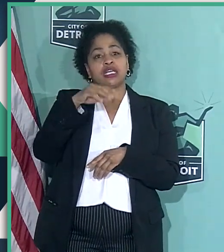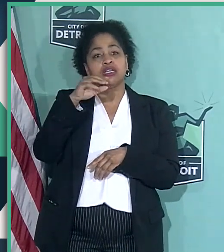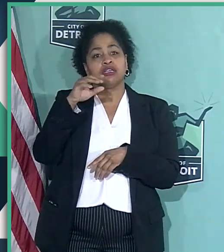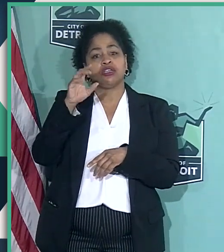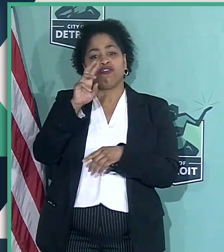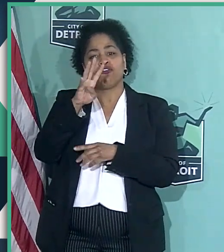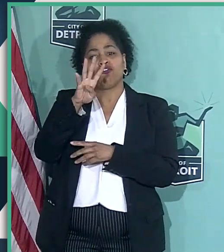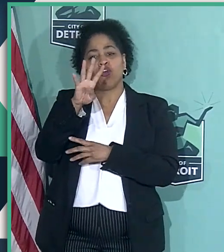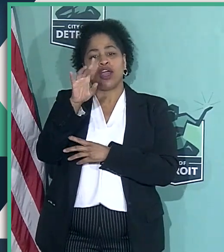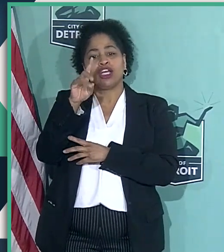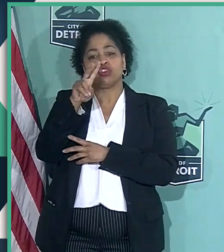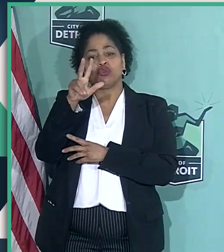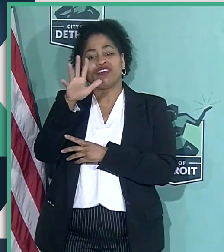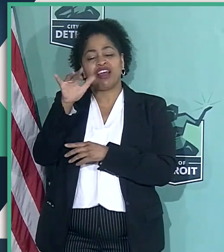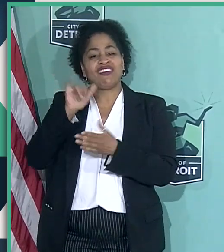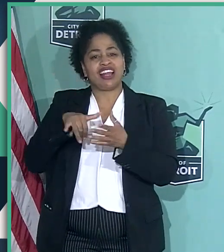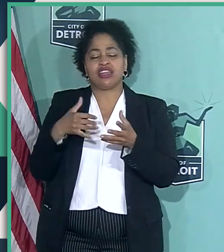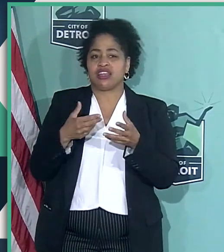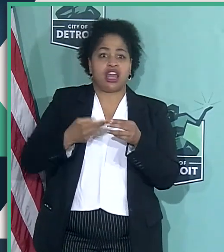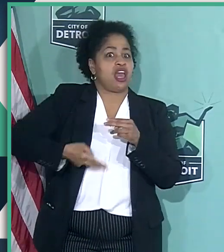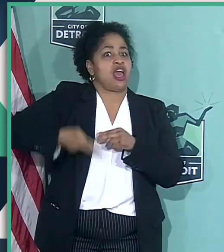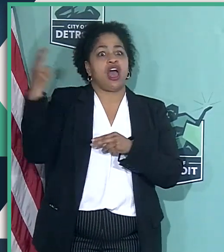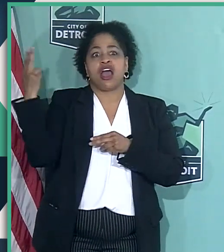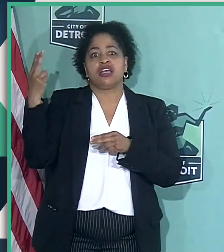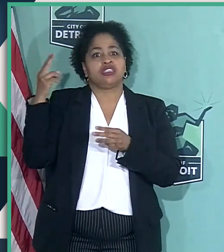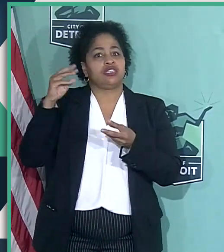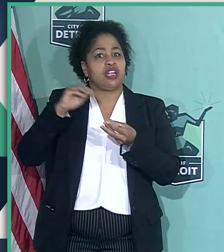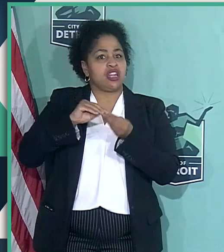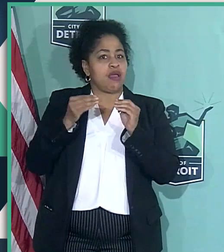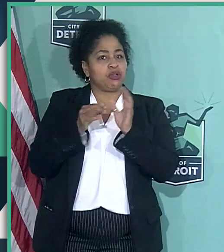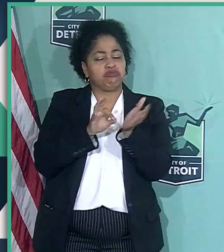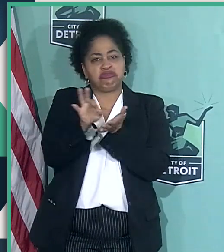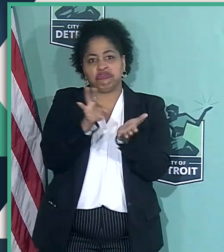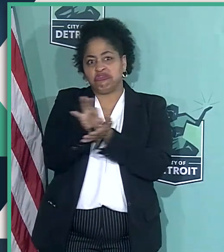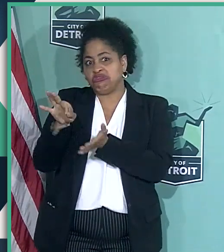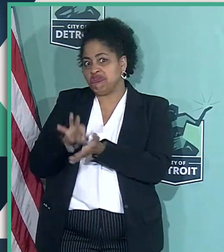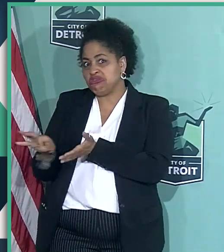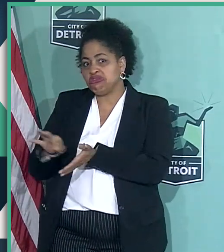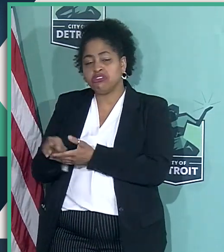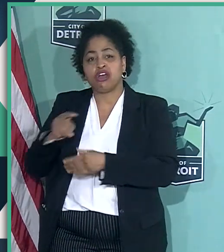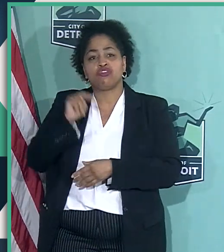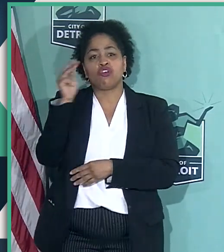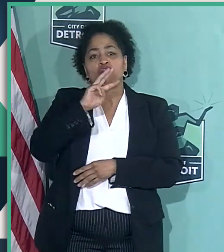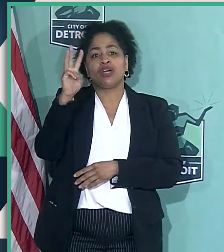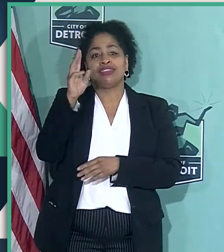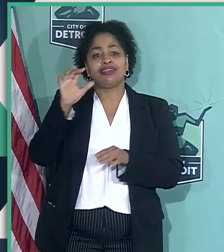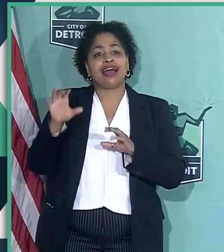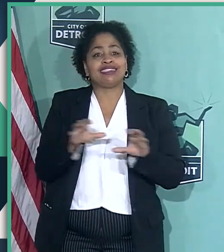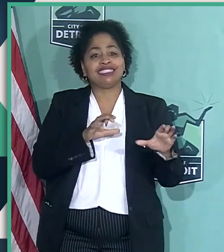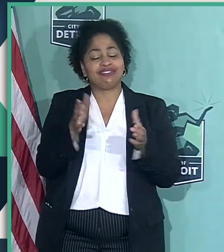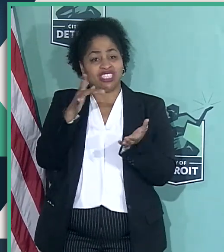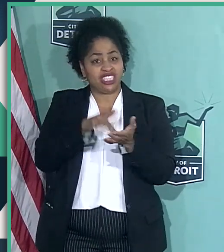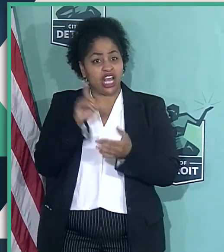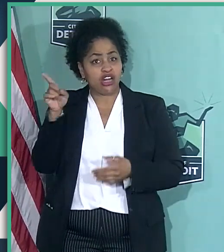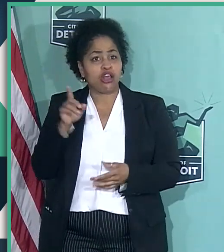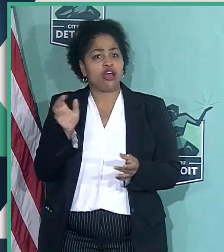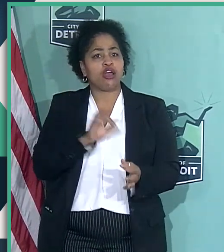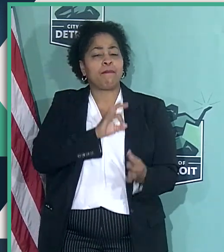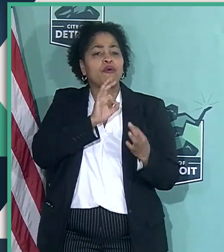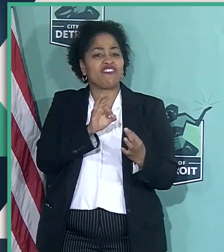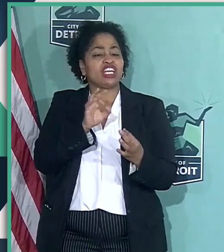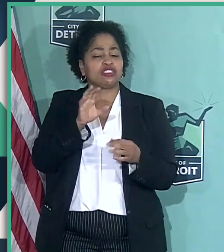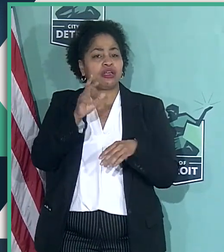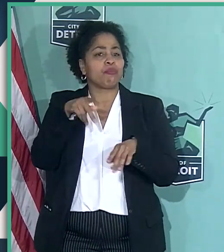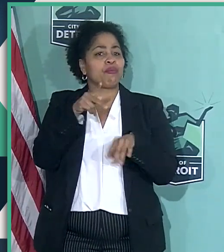48235, which has the highest instance and highest numbers, Northwest Activity Center, Perfecting Church